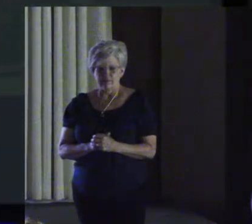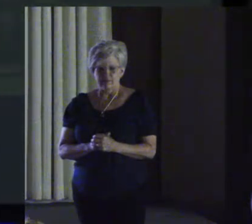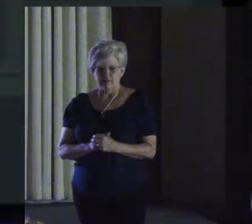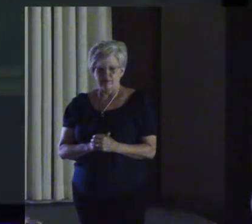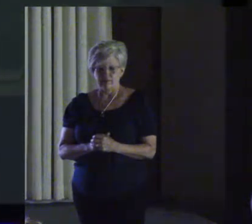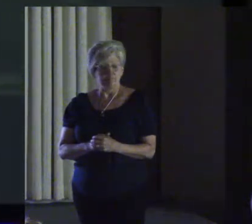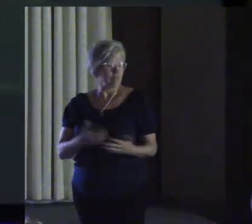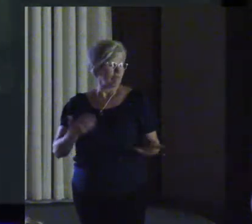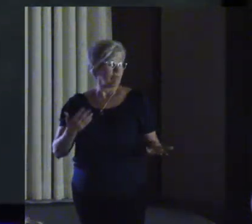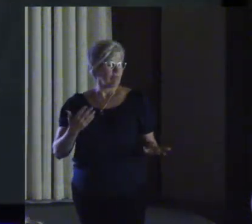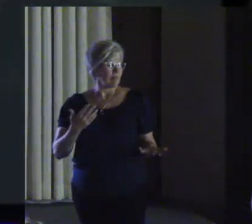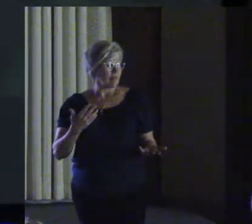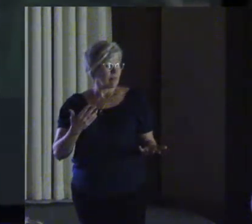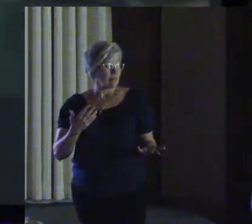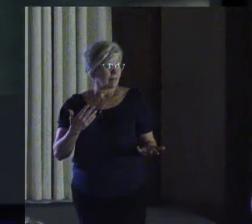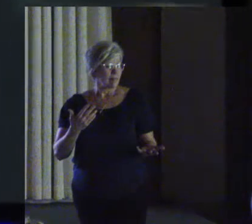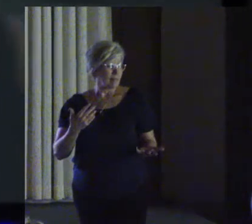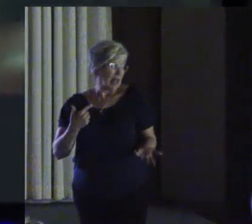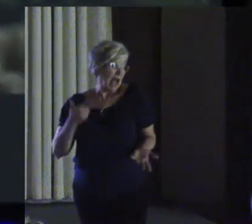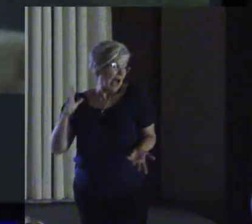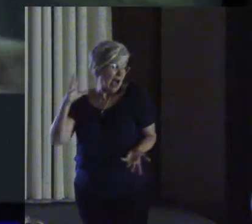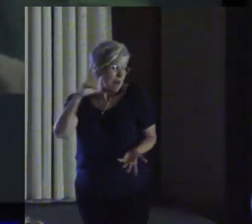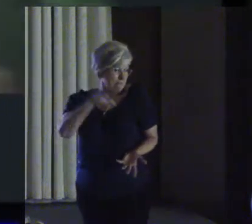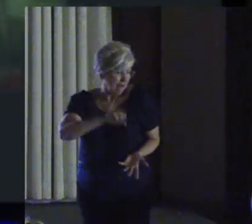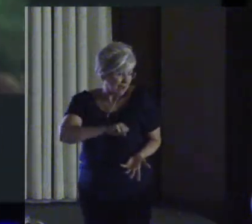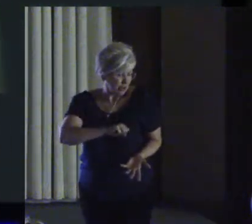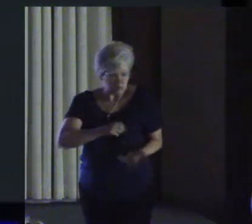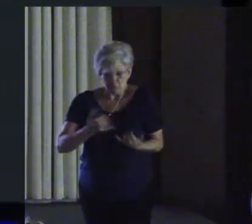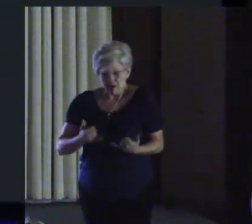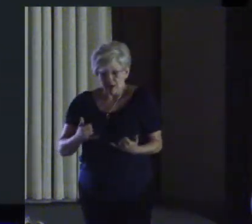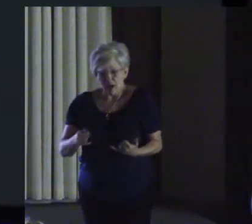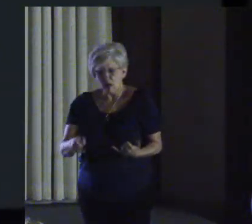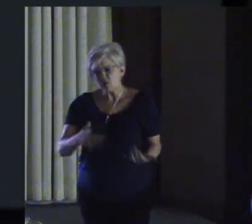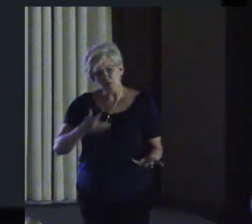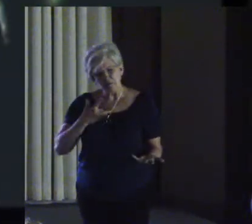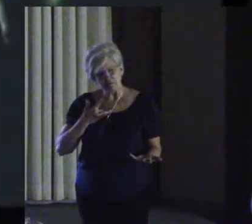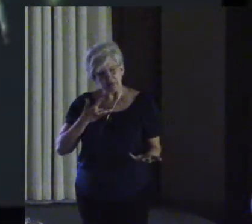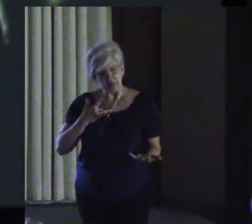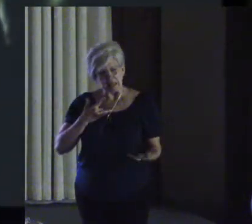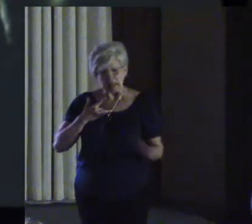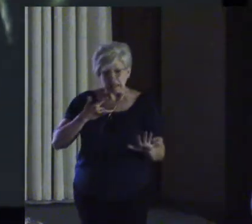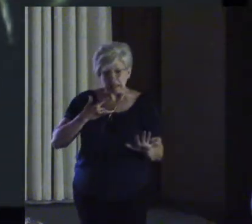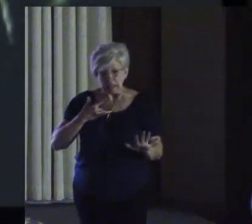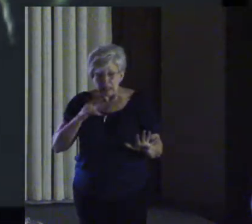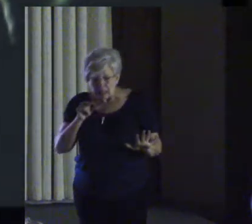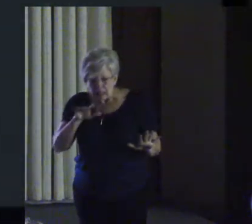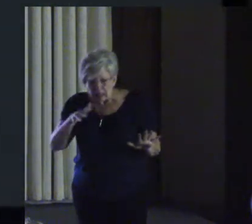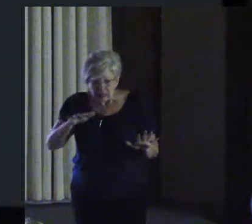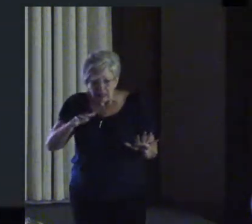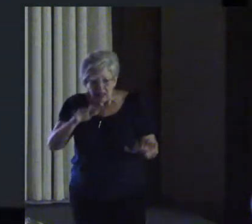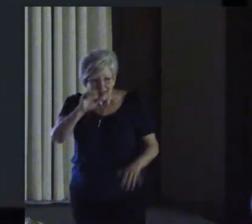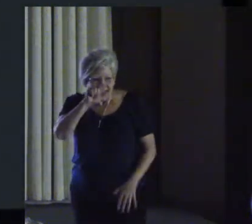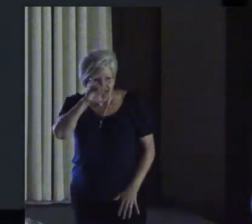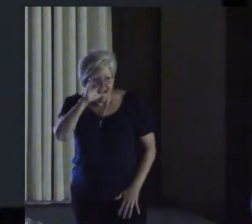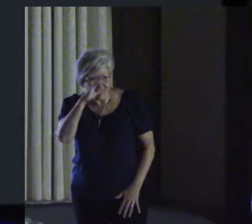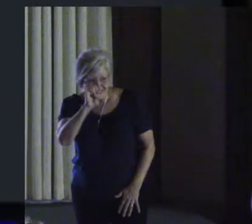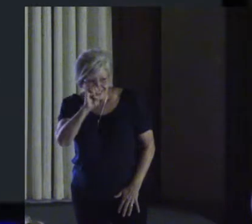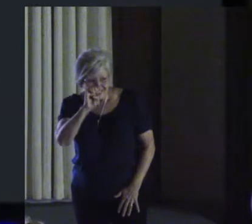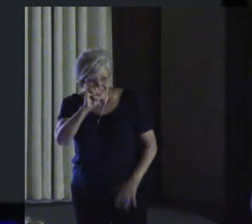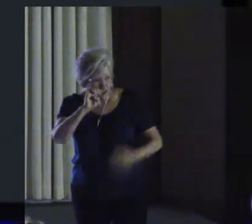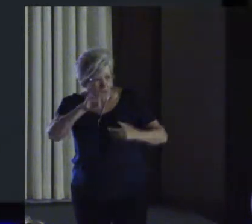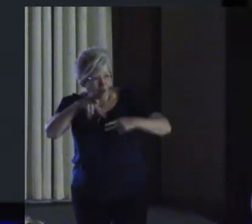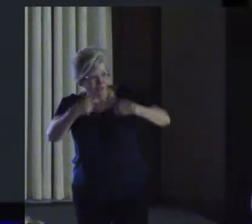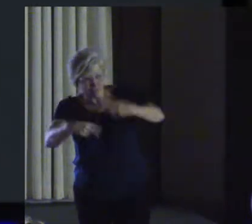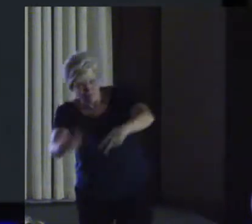I imagine that right now you're feeling a bit like Alice. Tumbling down the